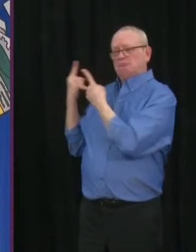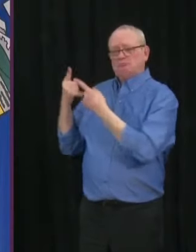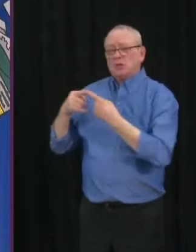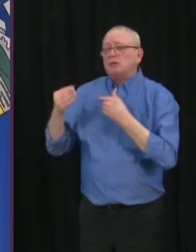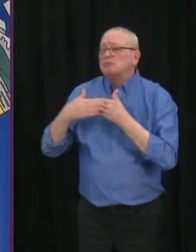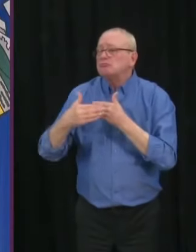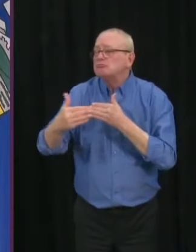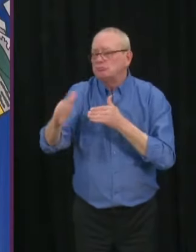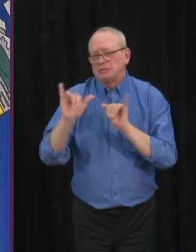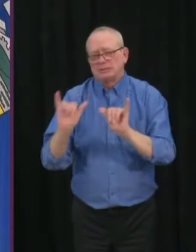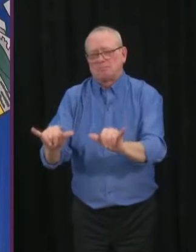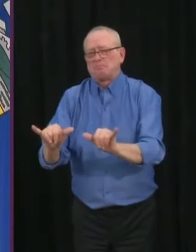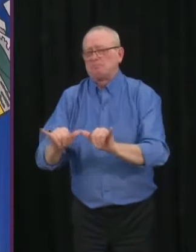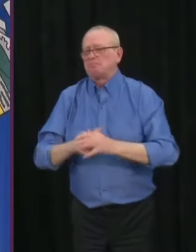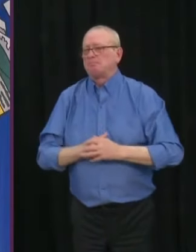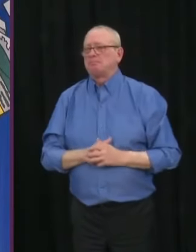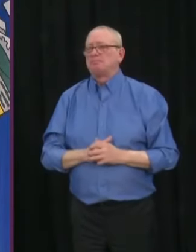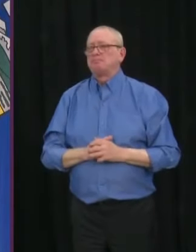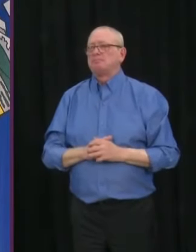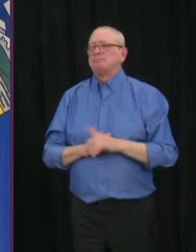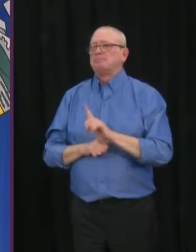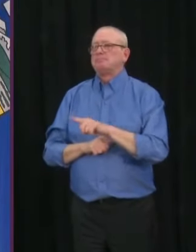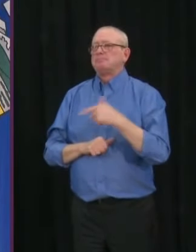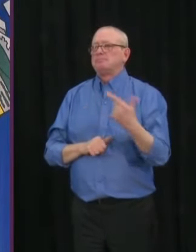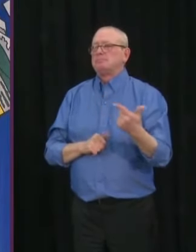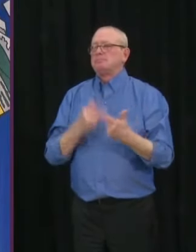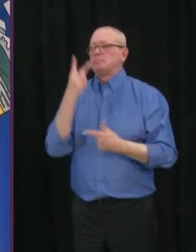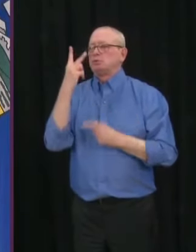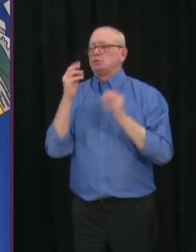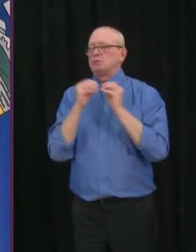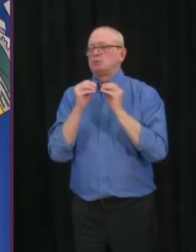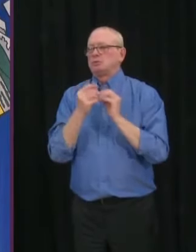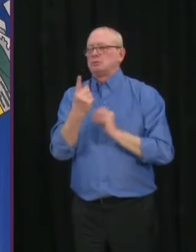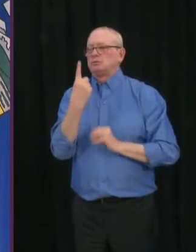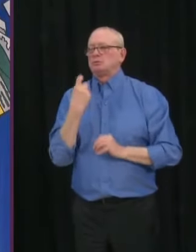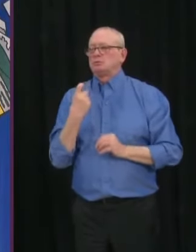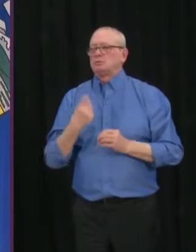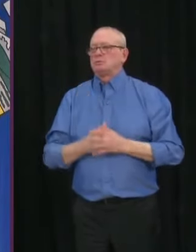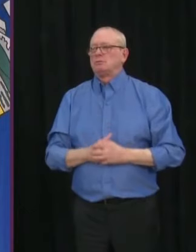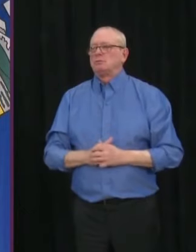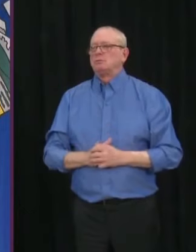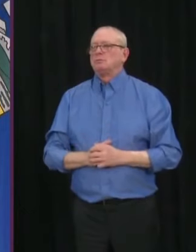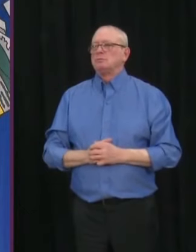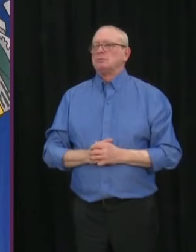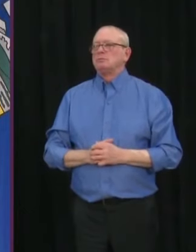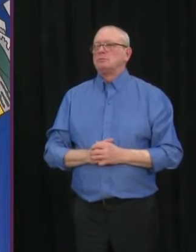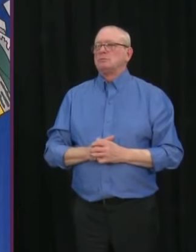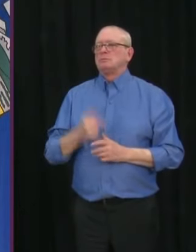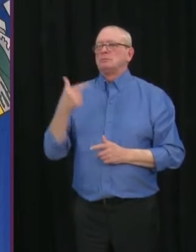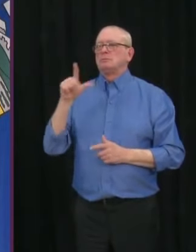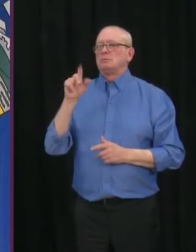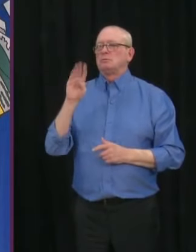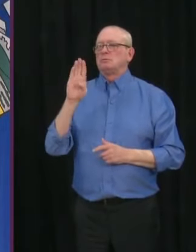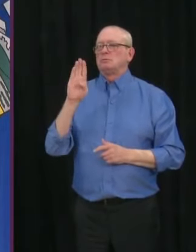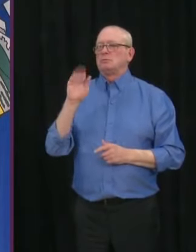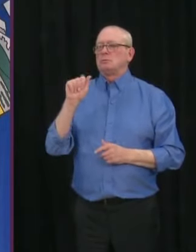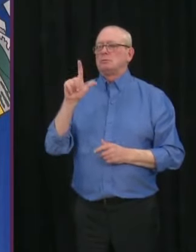Operator, could you put through our second last question, please? This is Julia Wong with Global News. Go ahead, Julia.